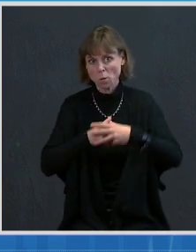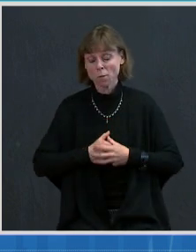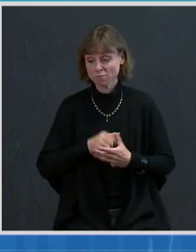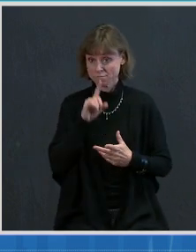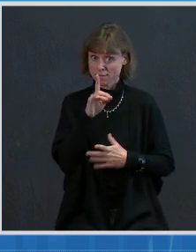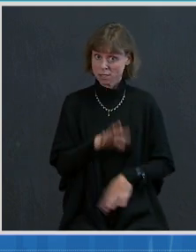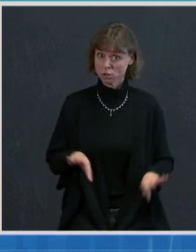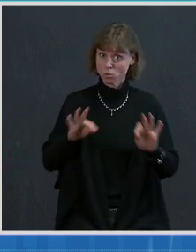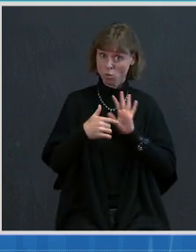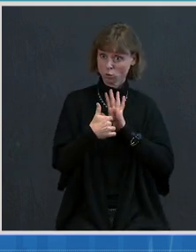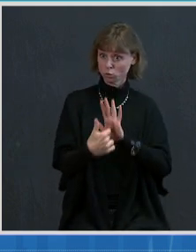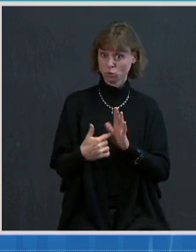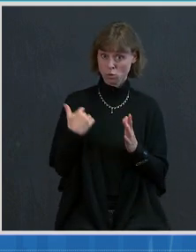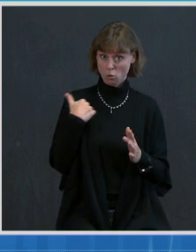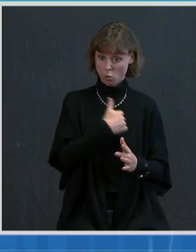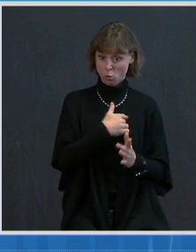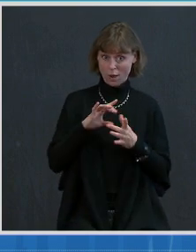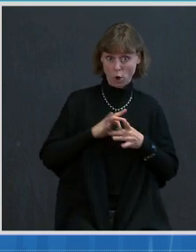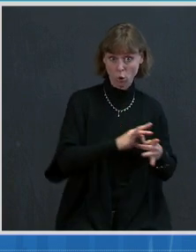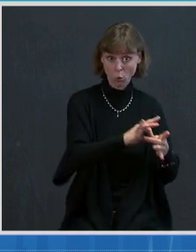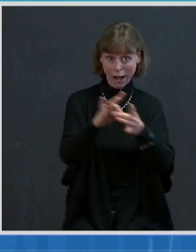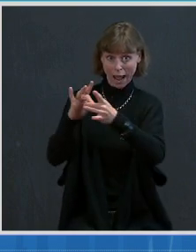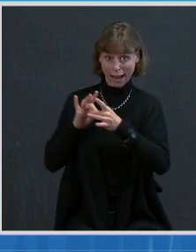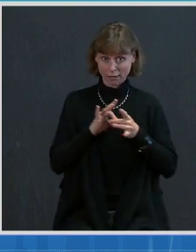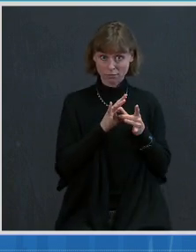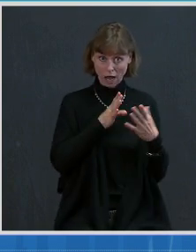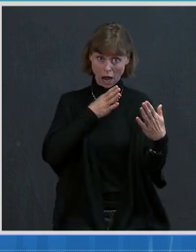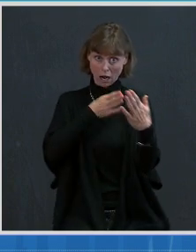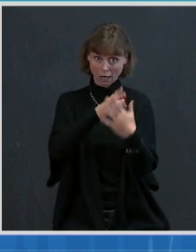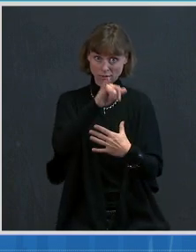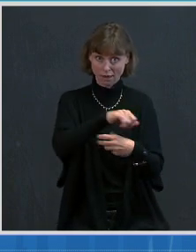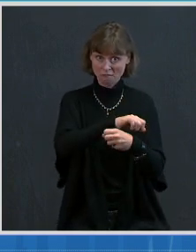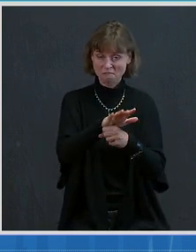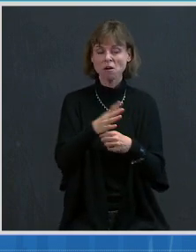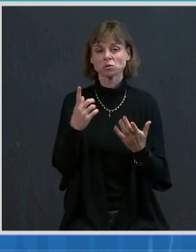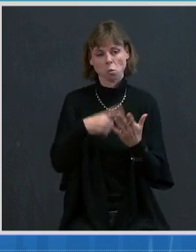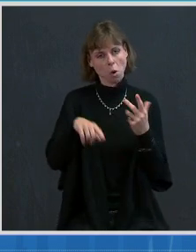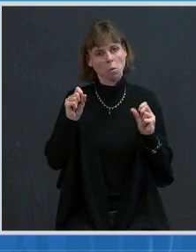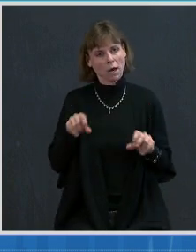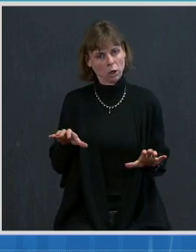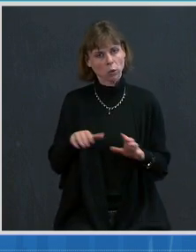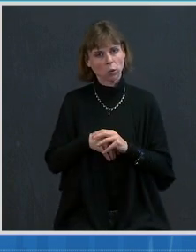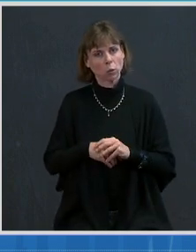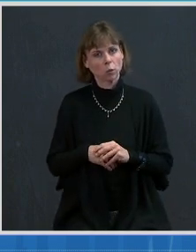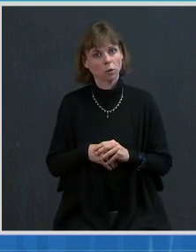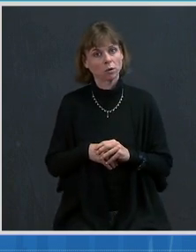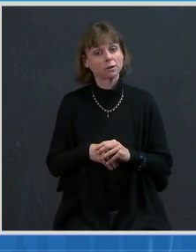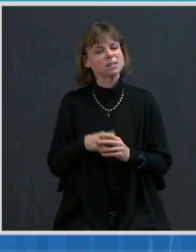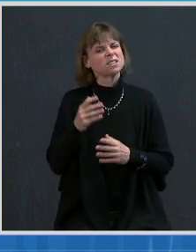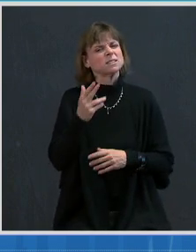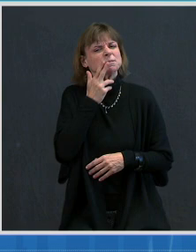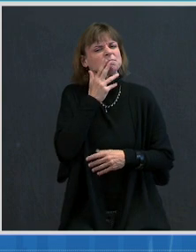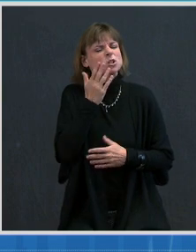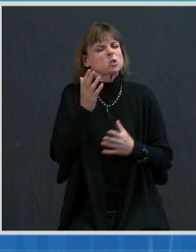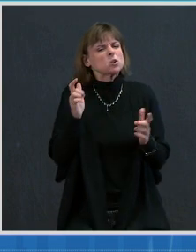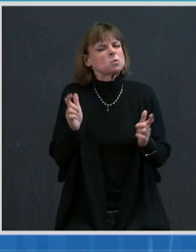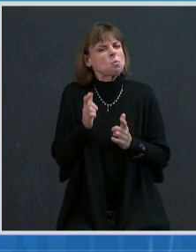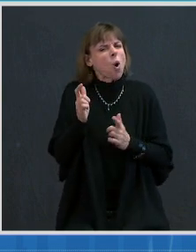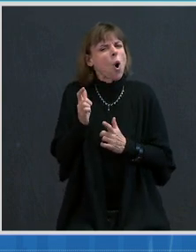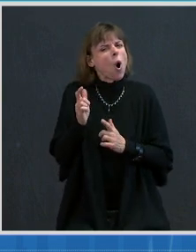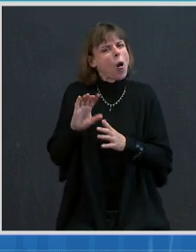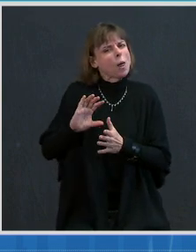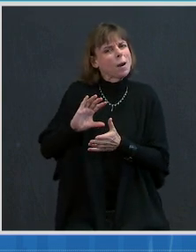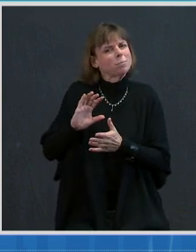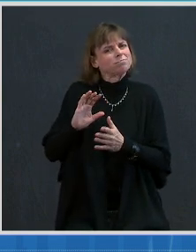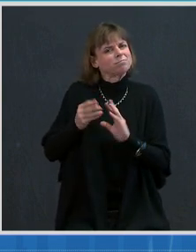against the virus. This report also shows that a small percentage of people did miss their second dose. It may be hard for